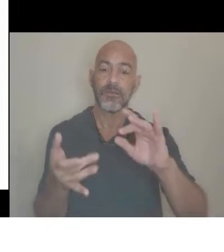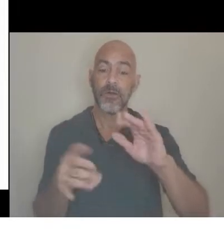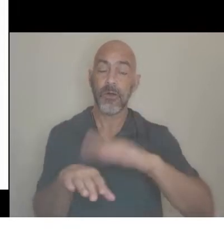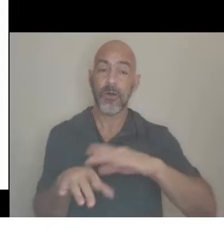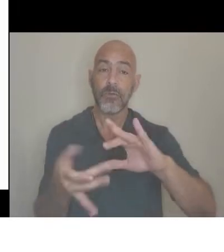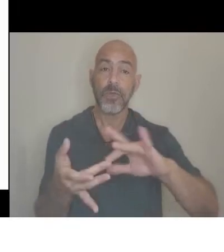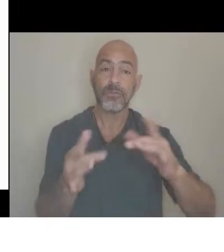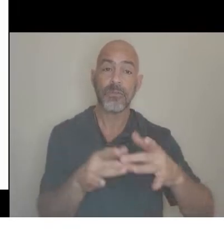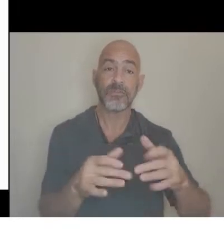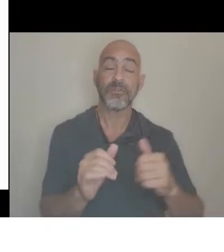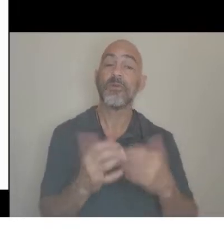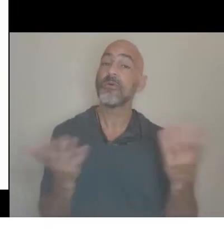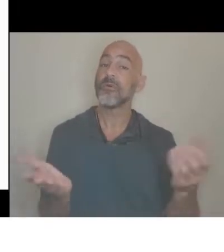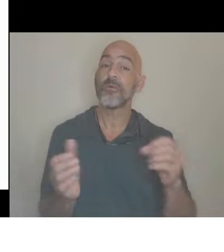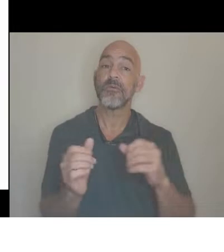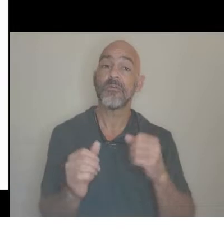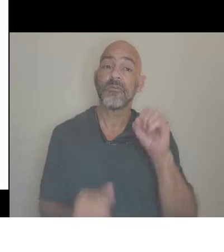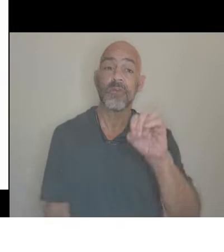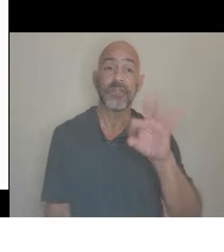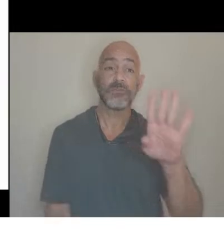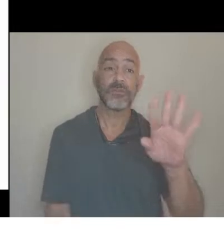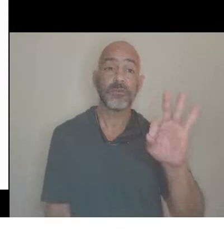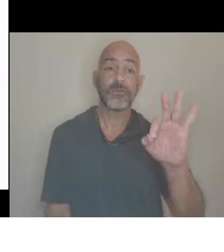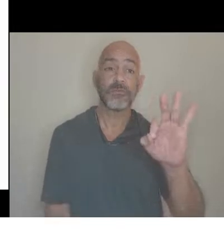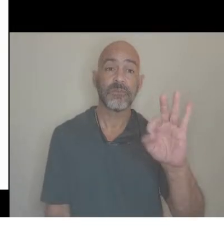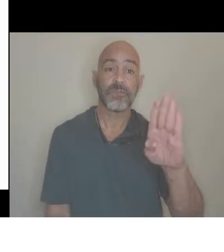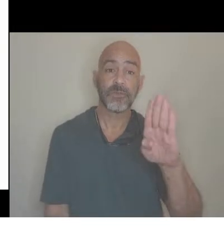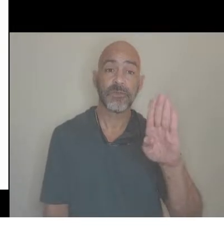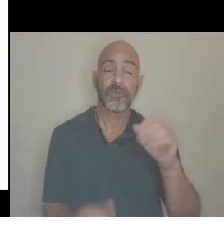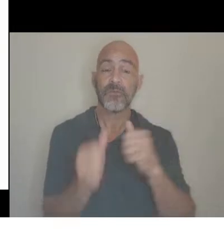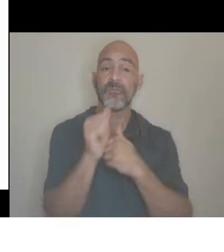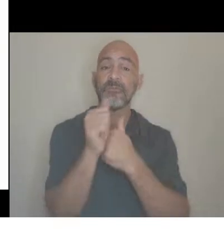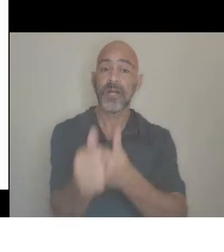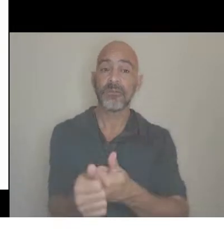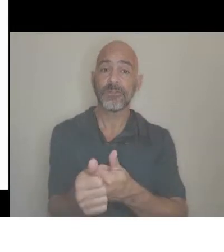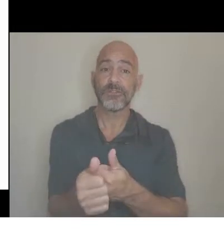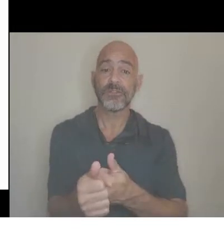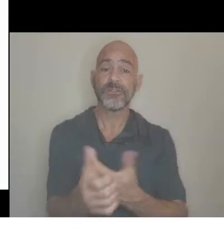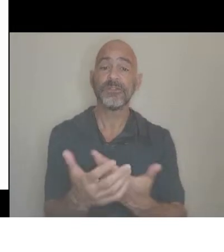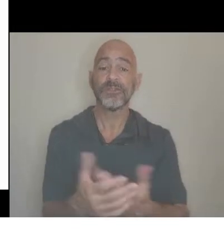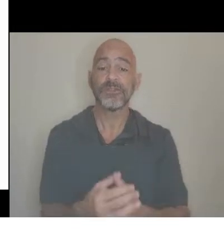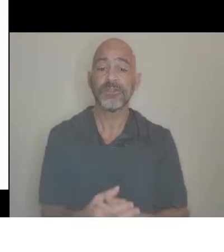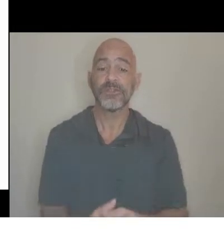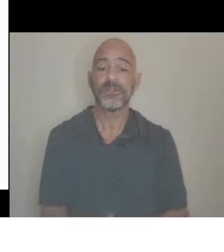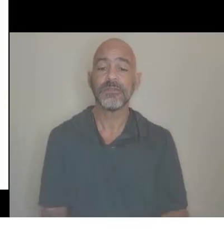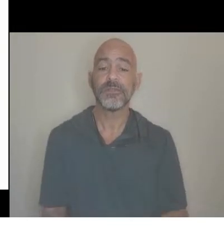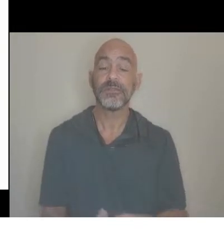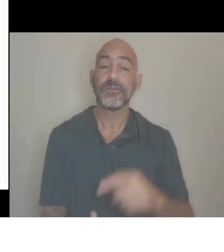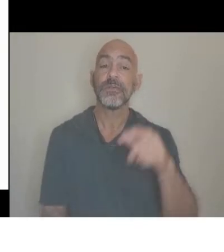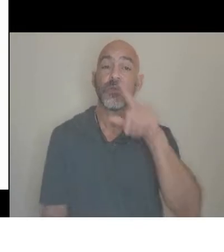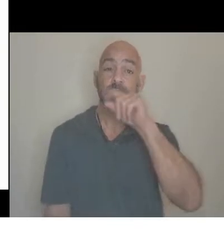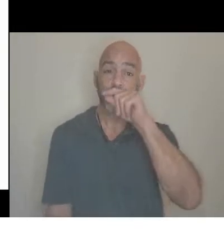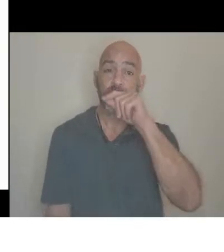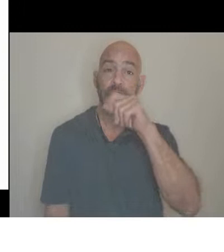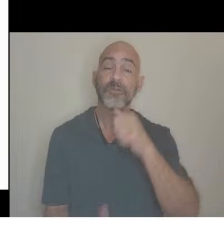at facebook.com slash disabilityrightsla, on twitter.com,